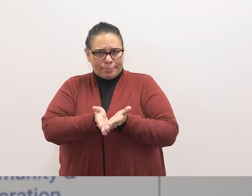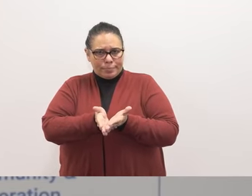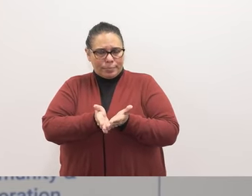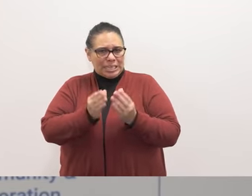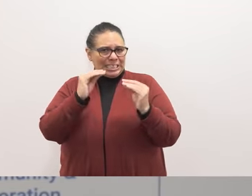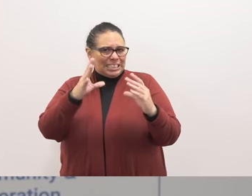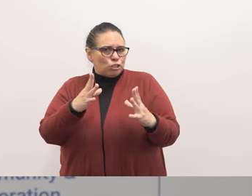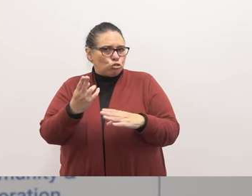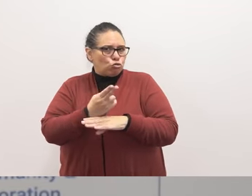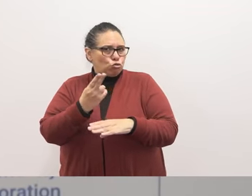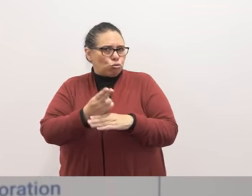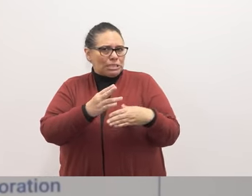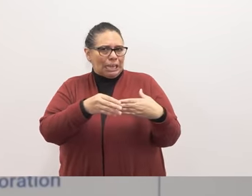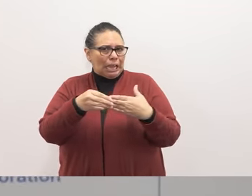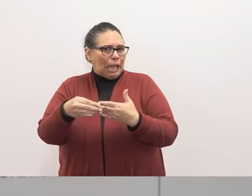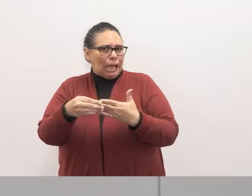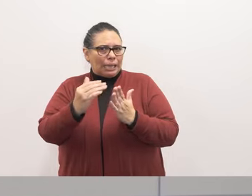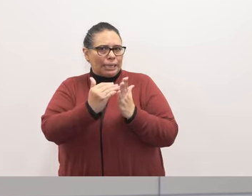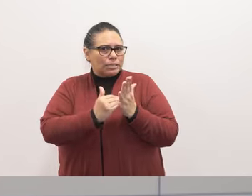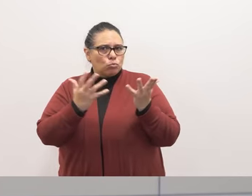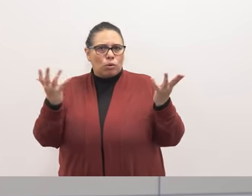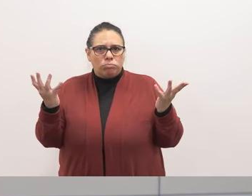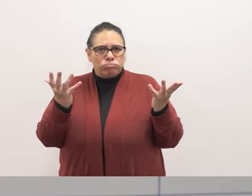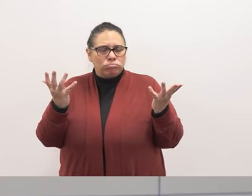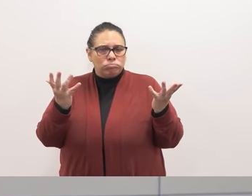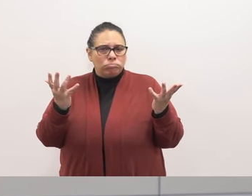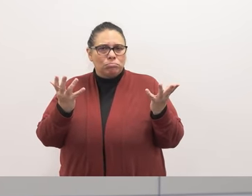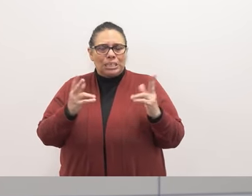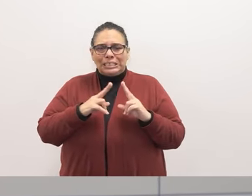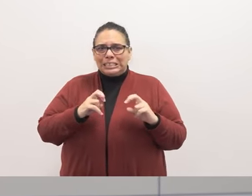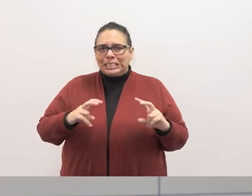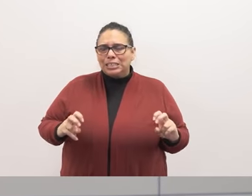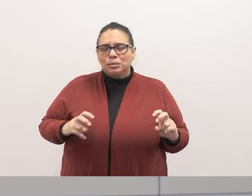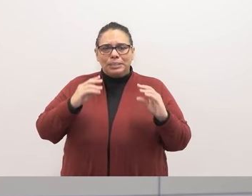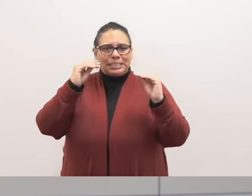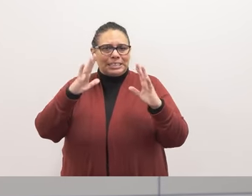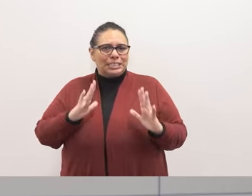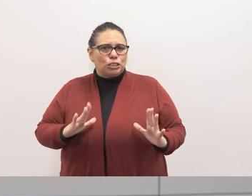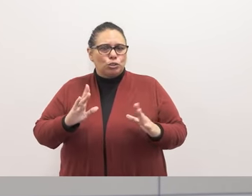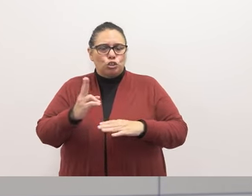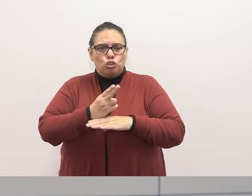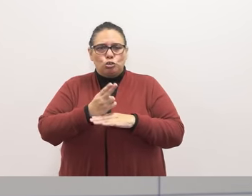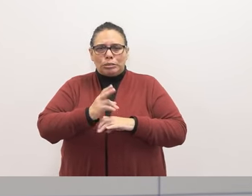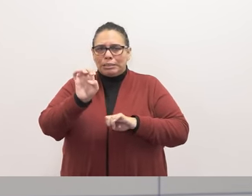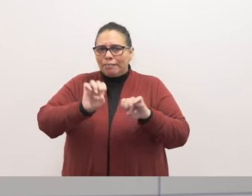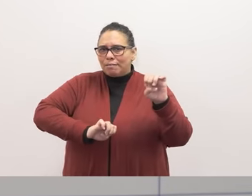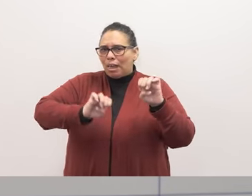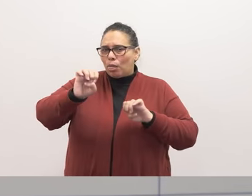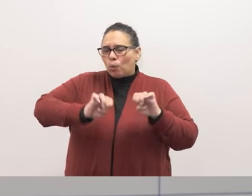teachers use to guide their lessons? And what assessments will teachers use to evaluate